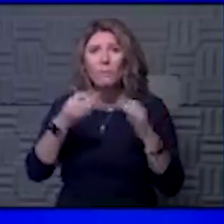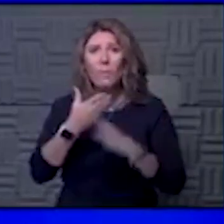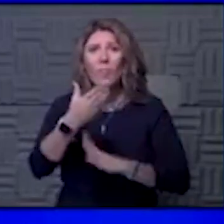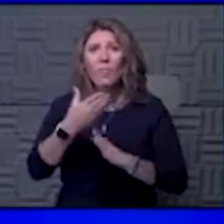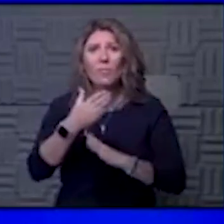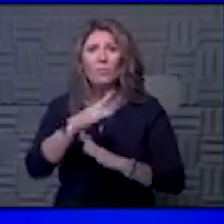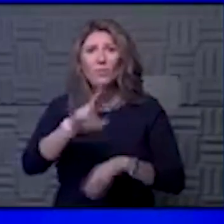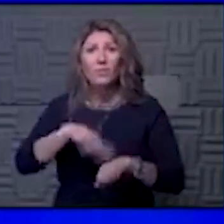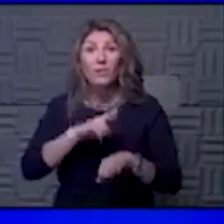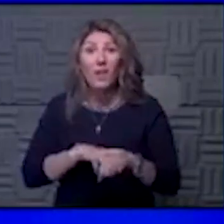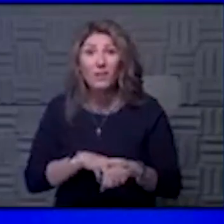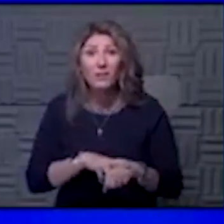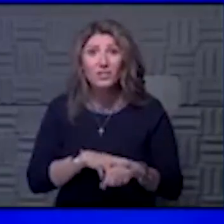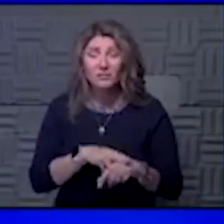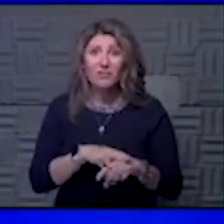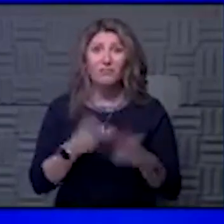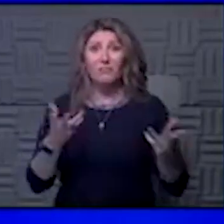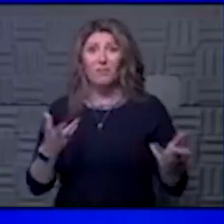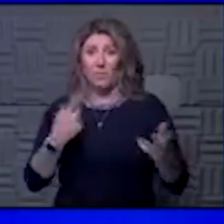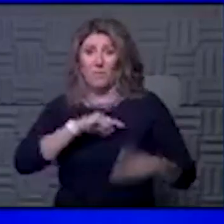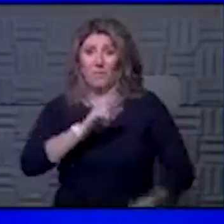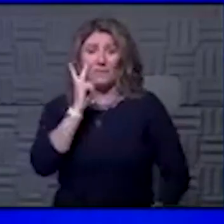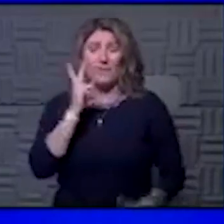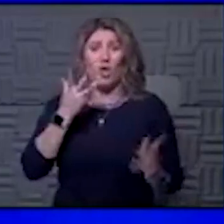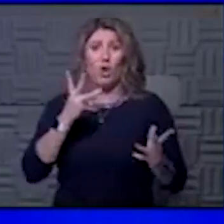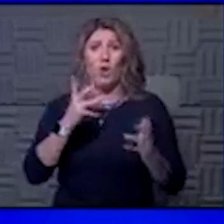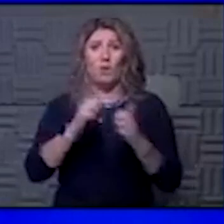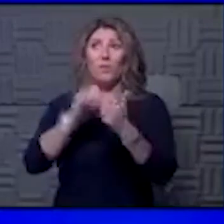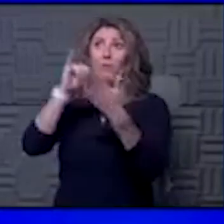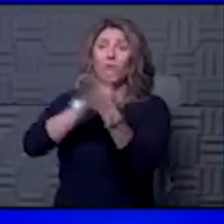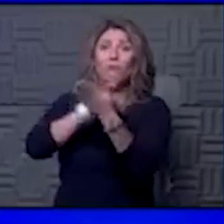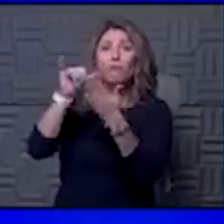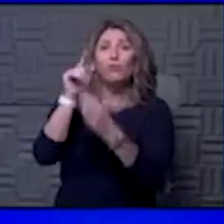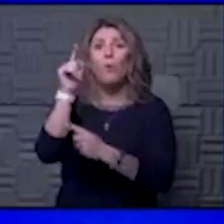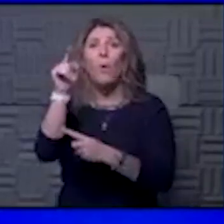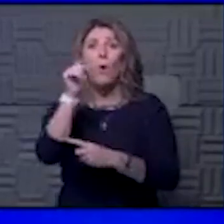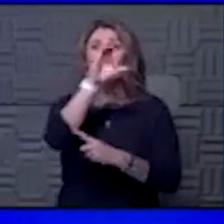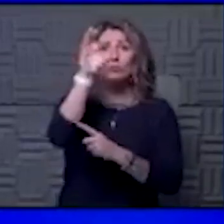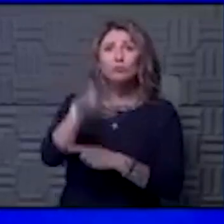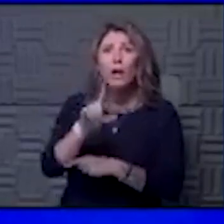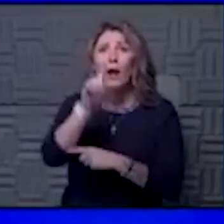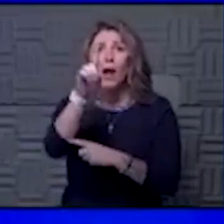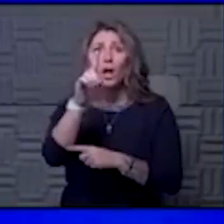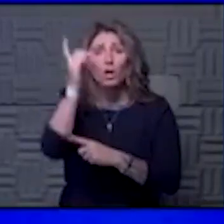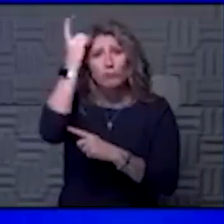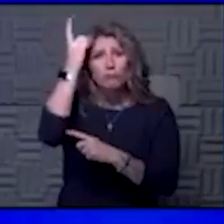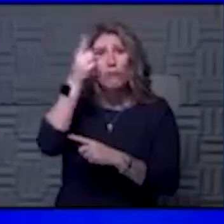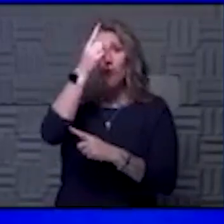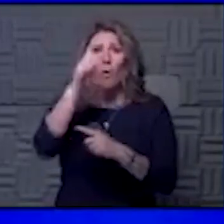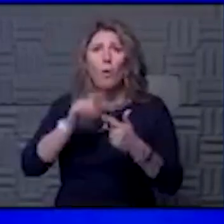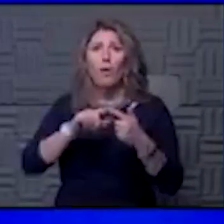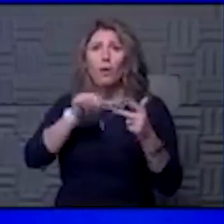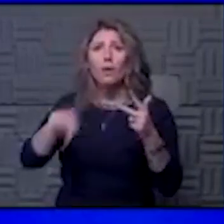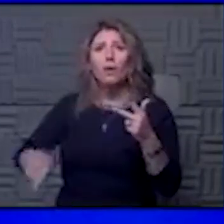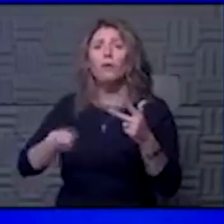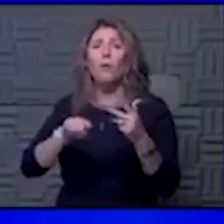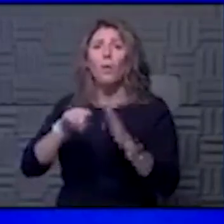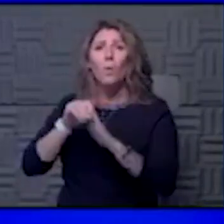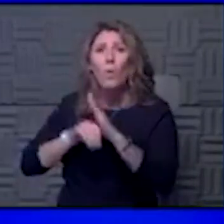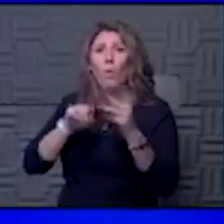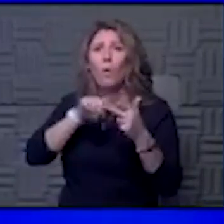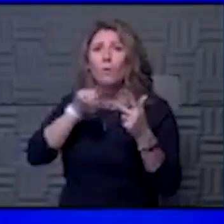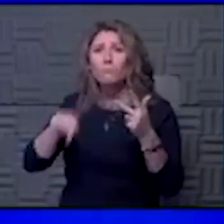this infection. We've seen it already play out with New York and Chicago in Detroit, Louisiana. We've seen it